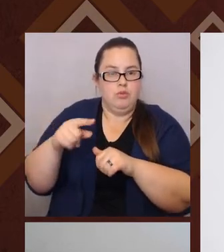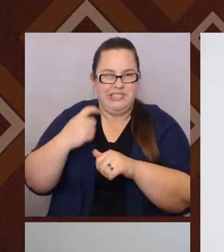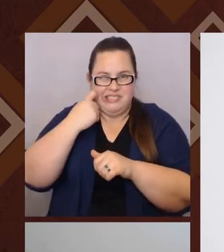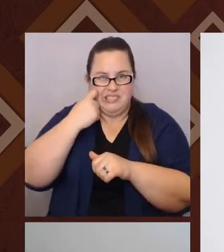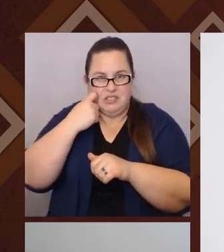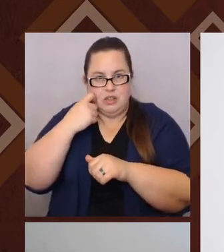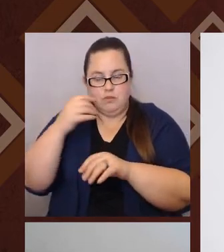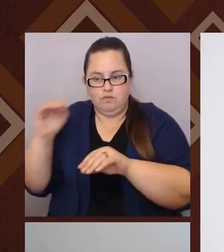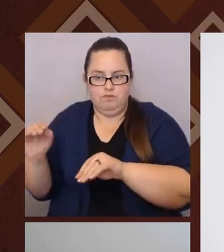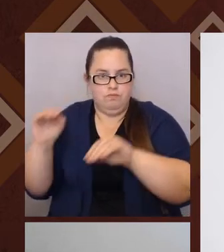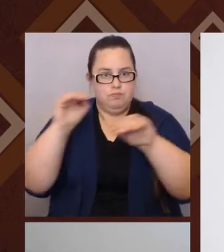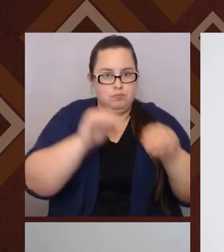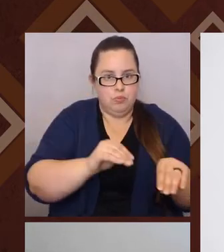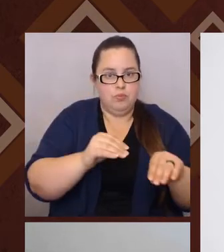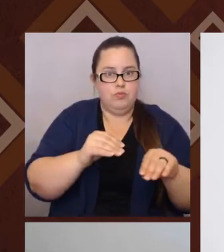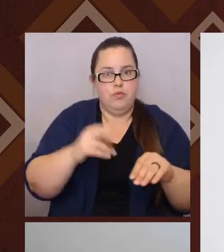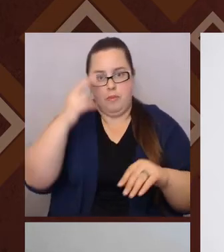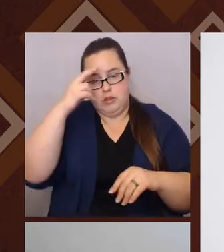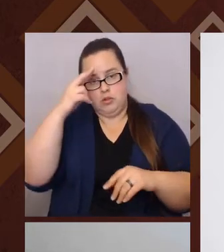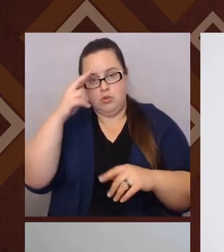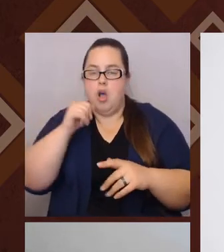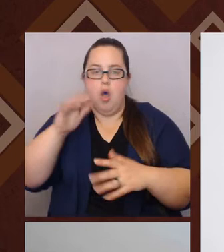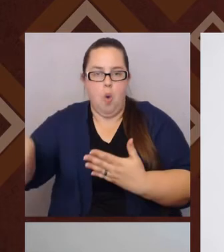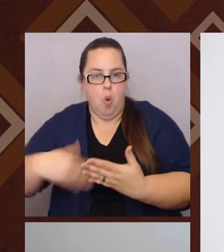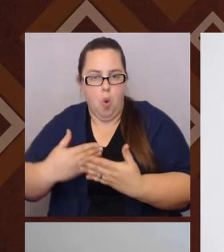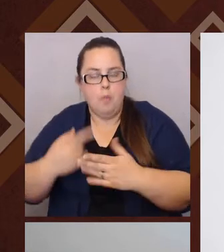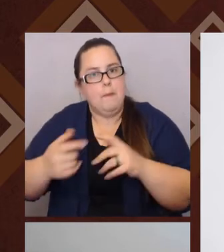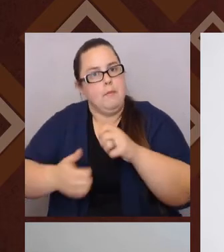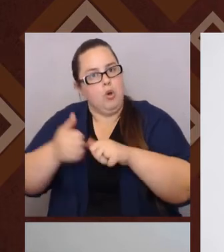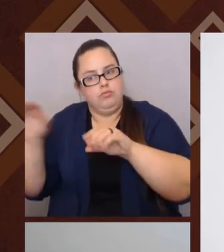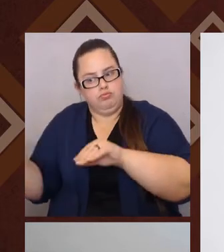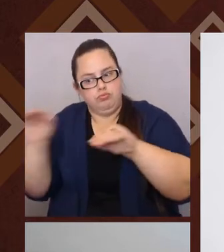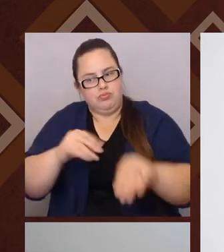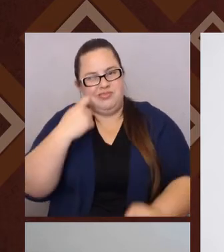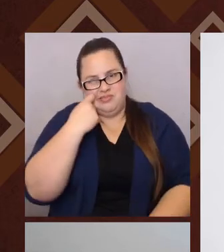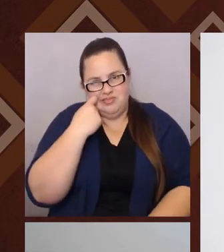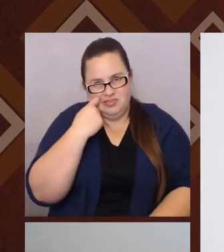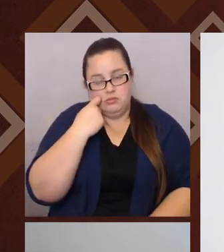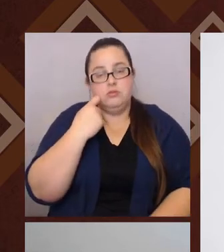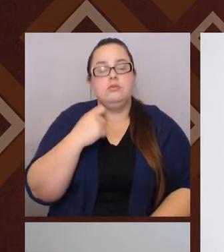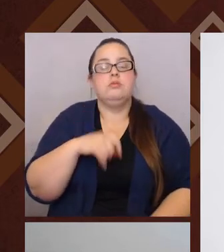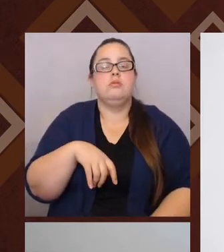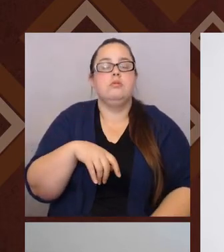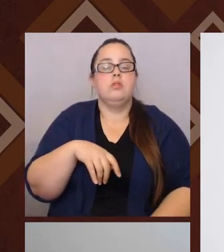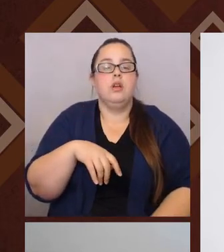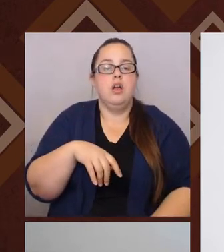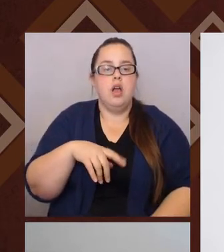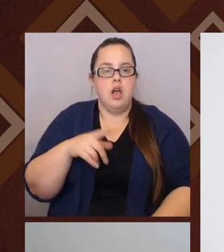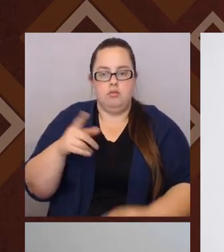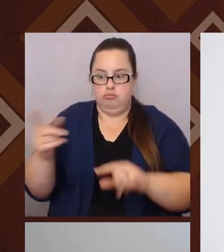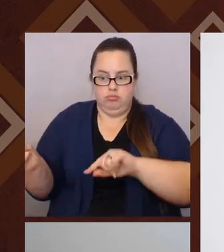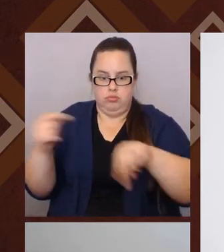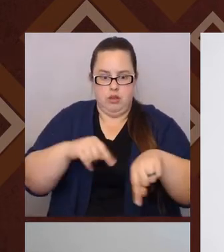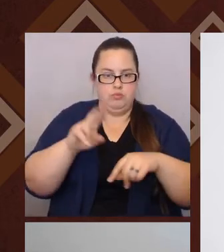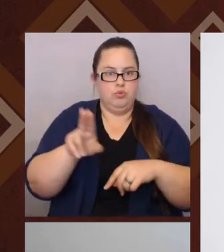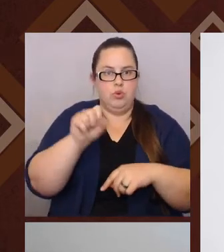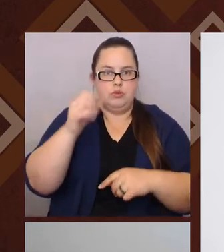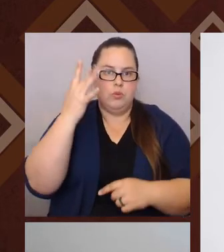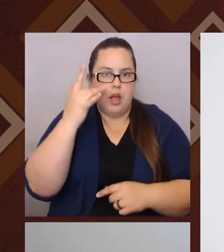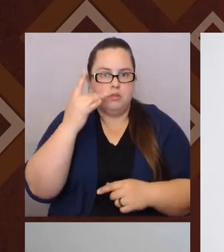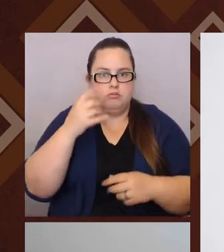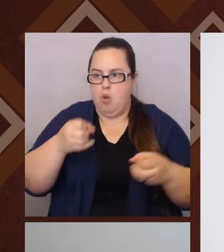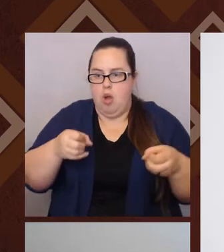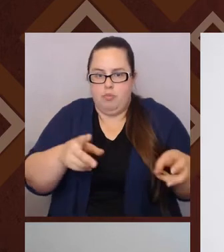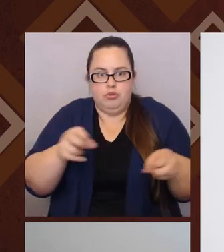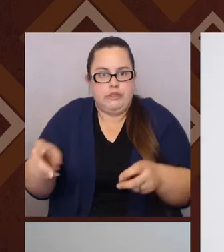Mexico, the majority, not all, but the majority were right. And, um, and had come to the U S for opportunities, right. And wanted